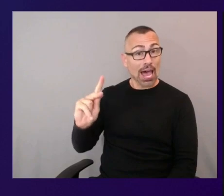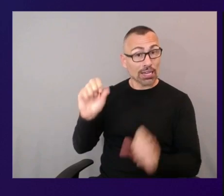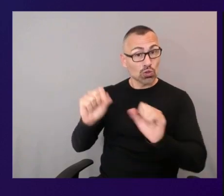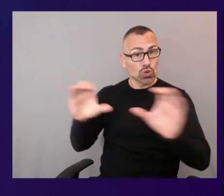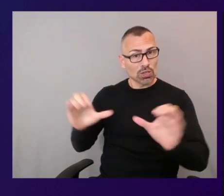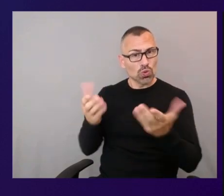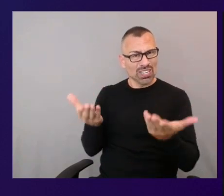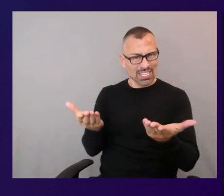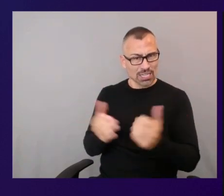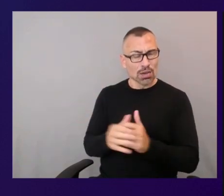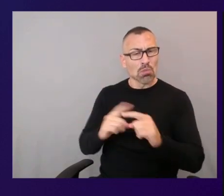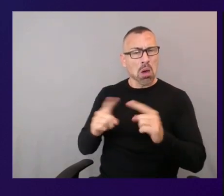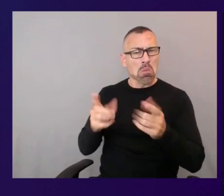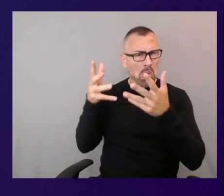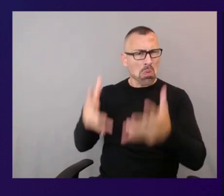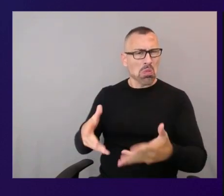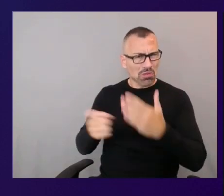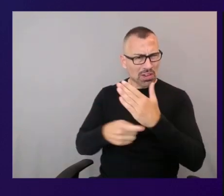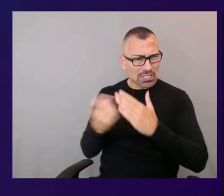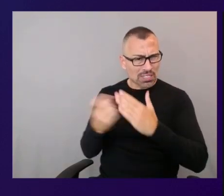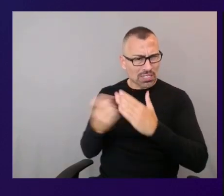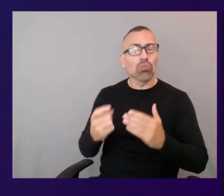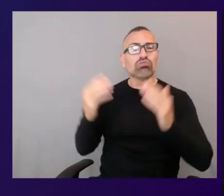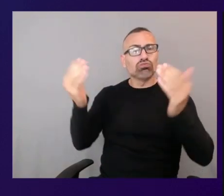and then go ahead and click next